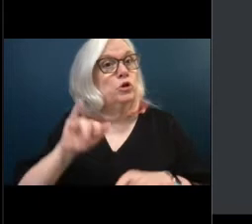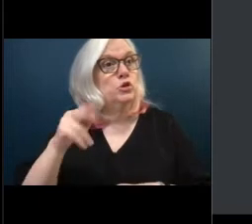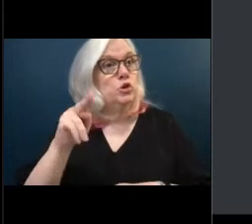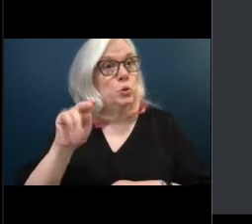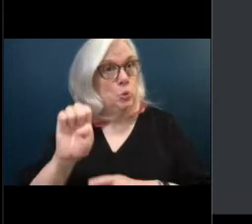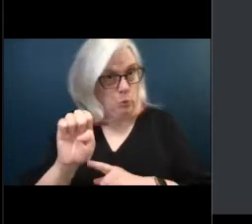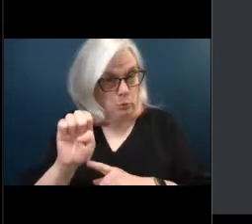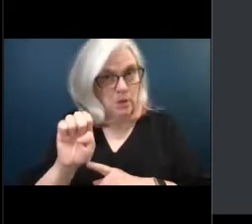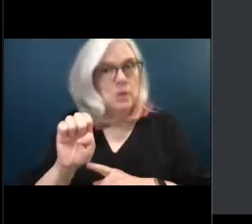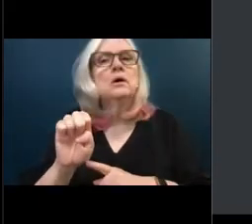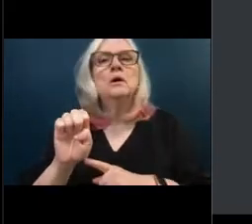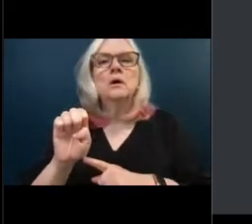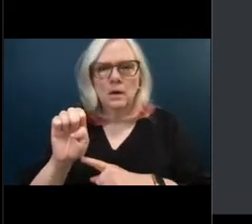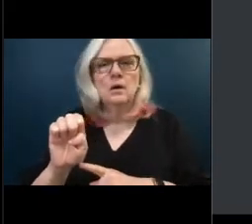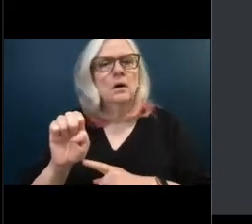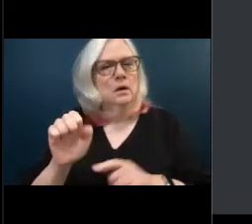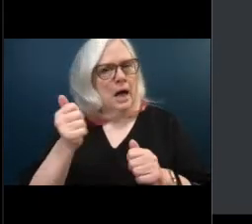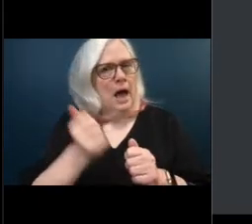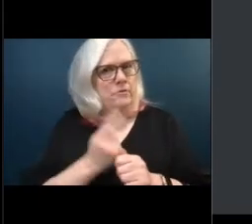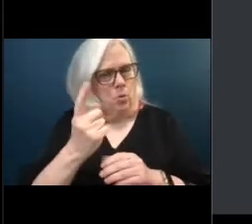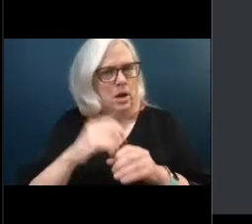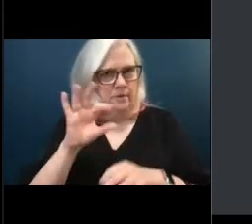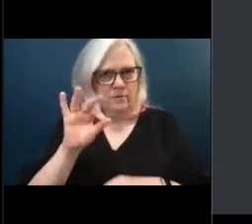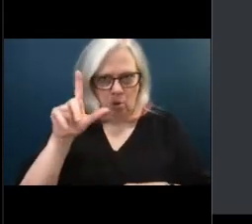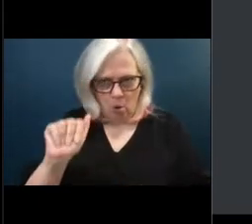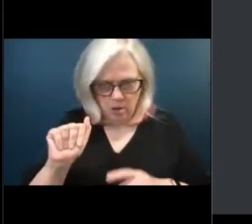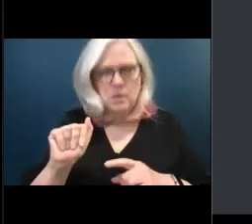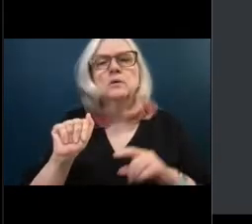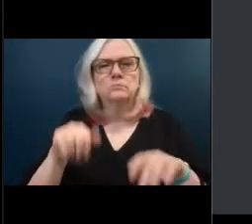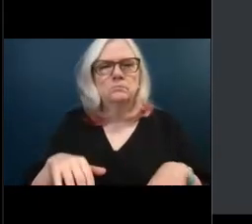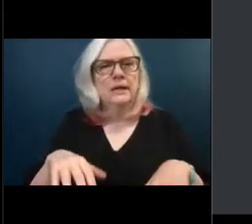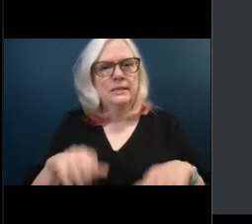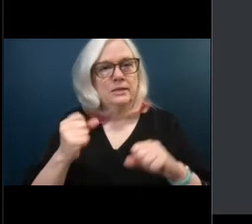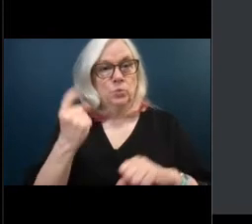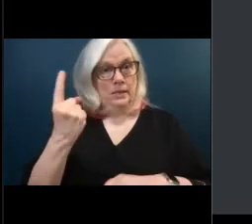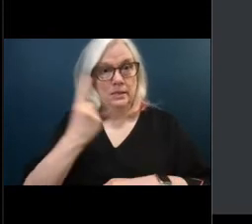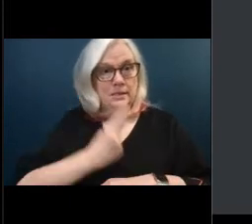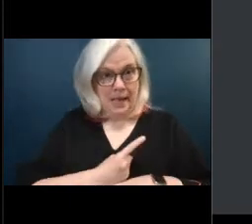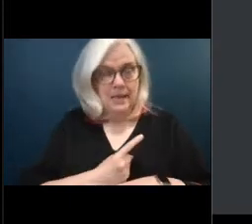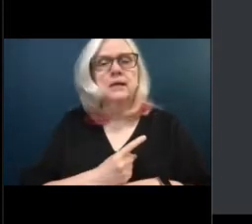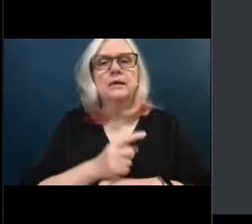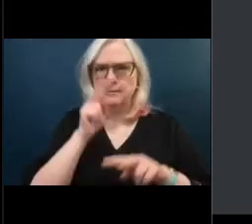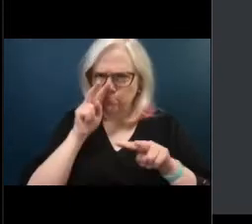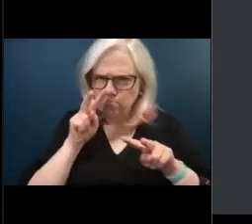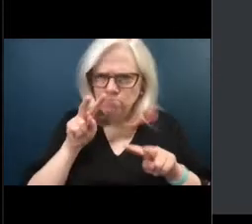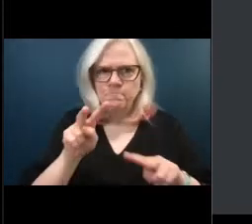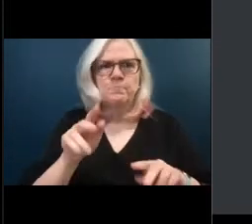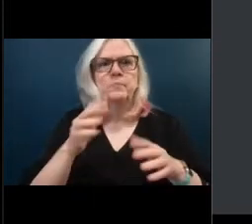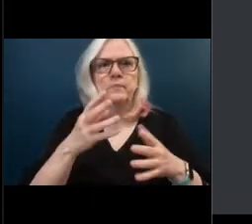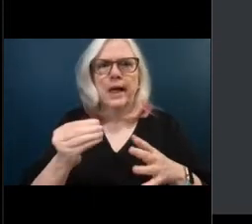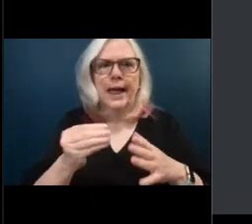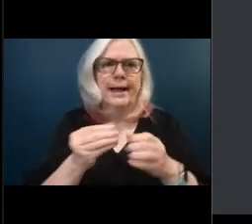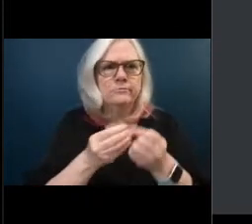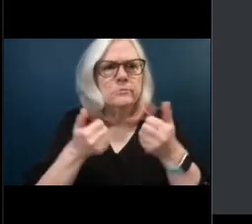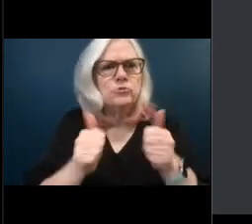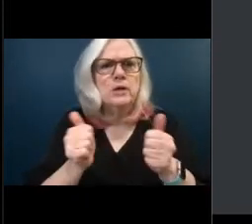to raise awareness and support research and care for Alzheimer's. Further research of Alzheimer's is critical as it is the only cause